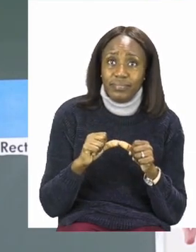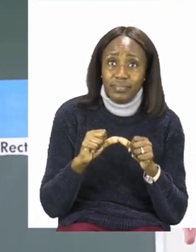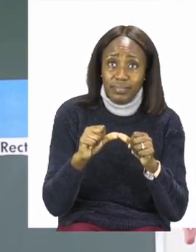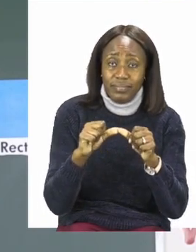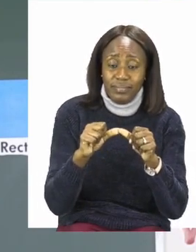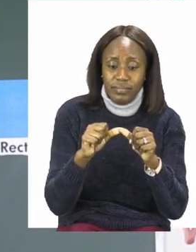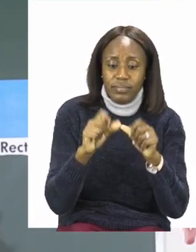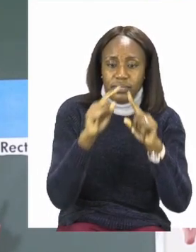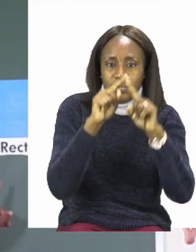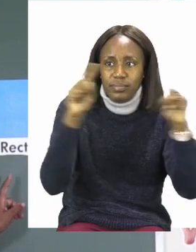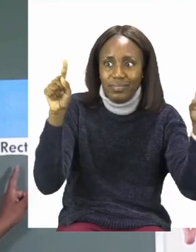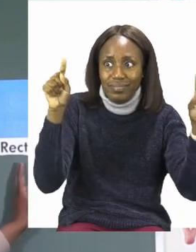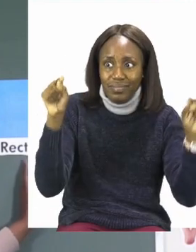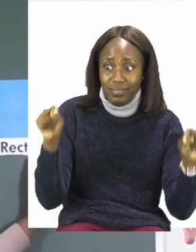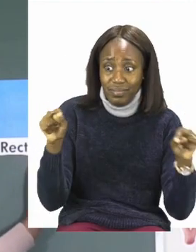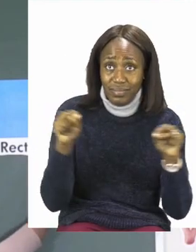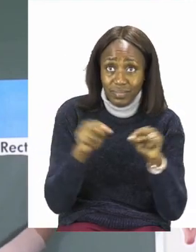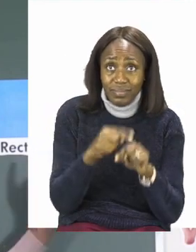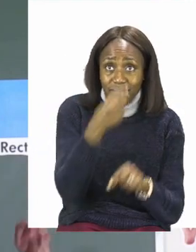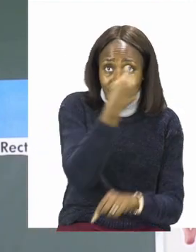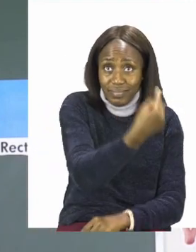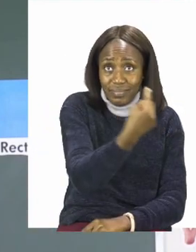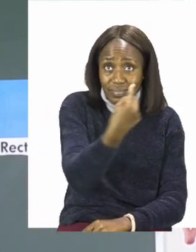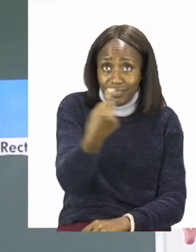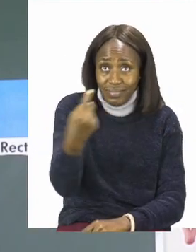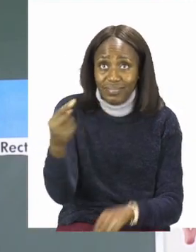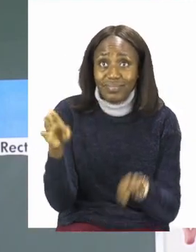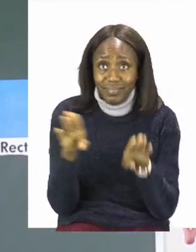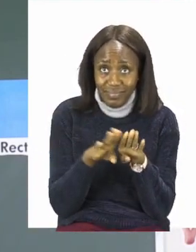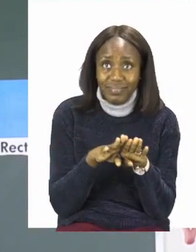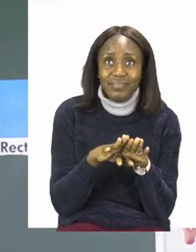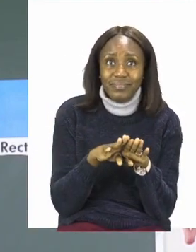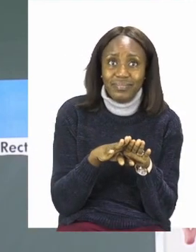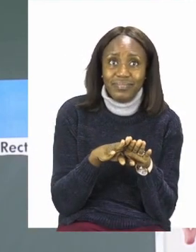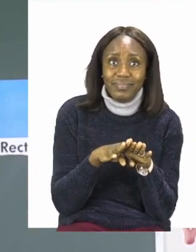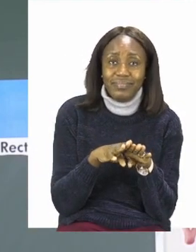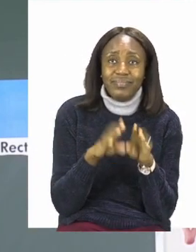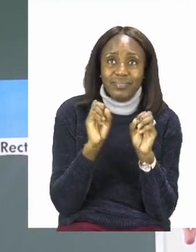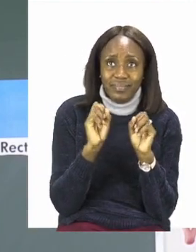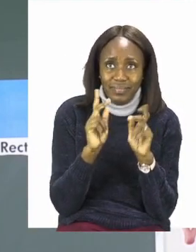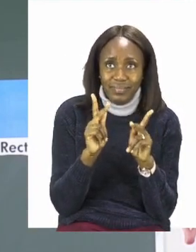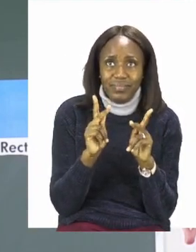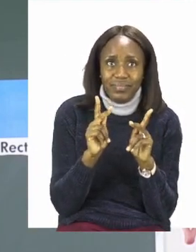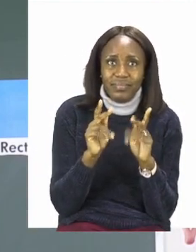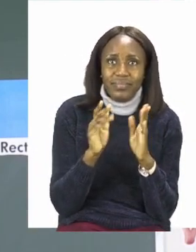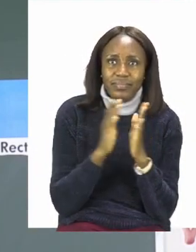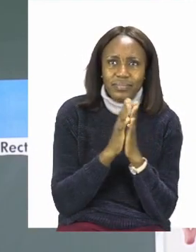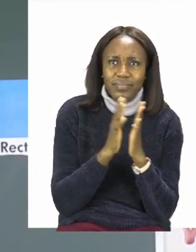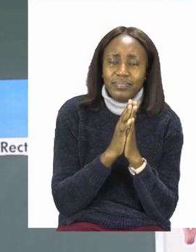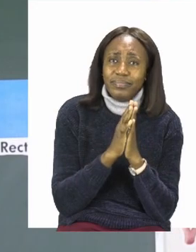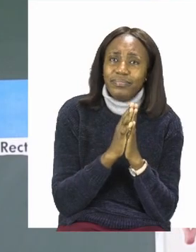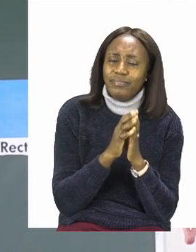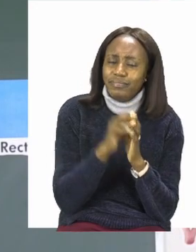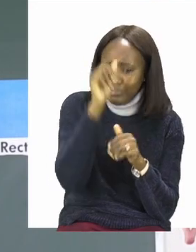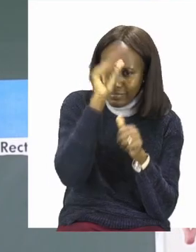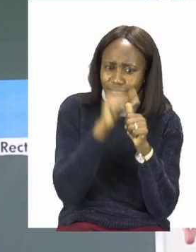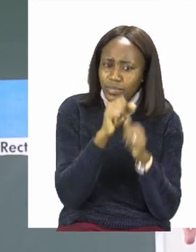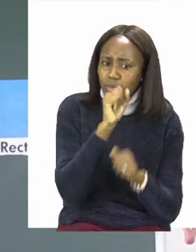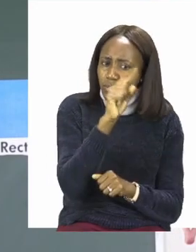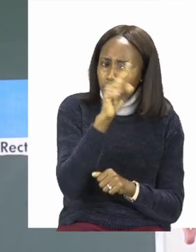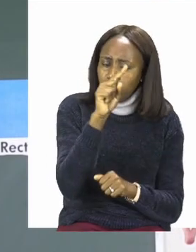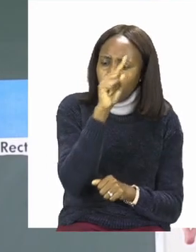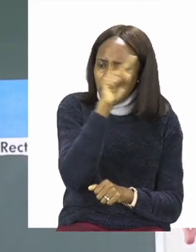the rectangle up to you. Make sure that you count both the corners and the sides carefully.